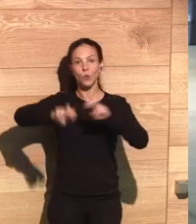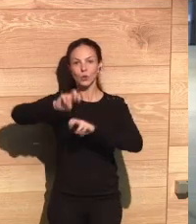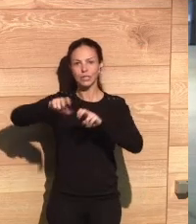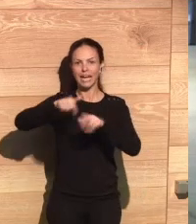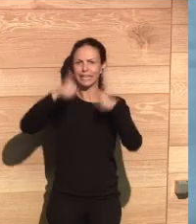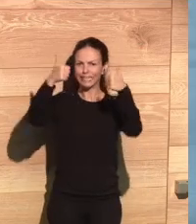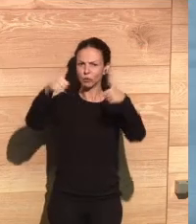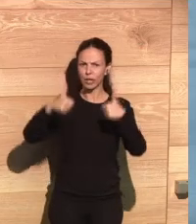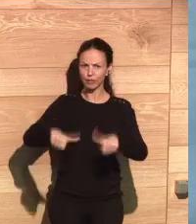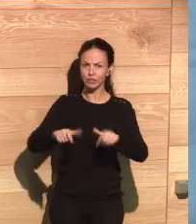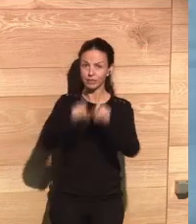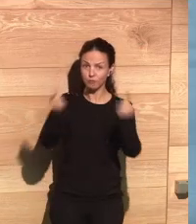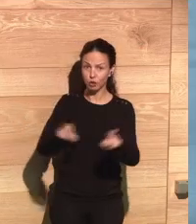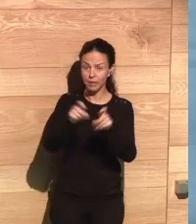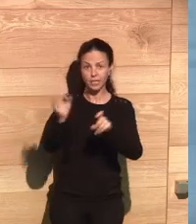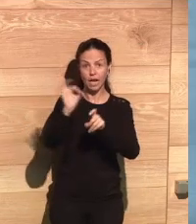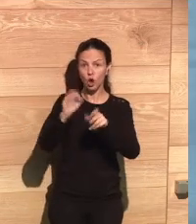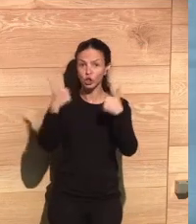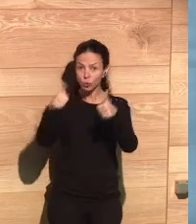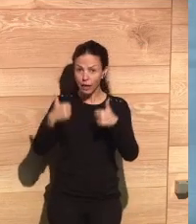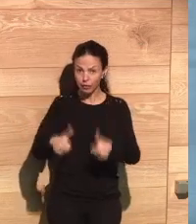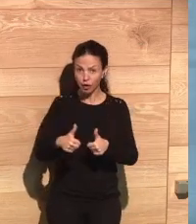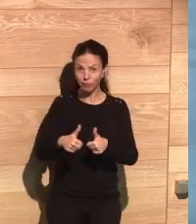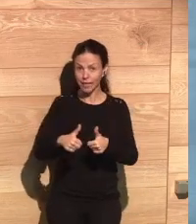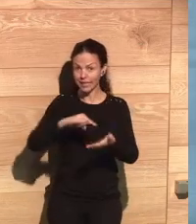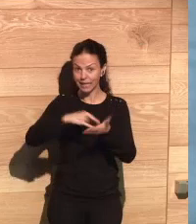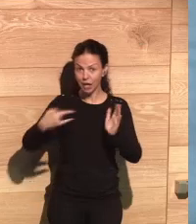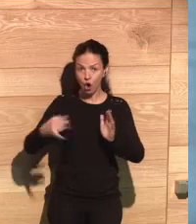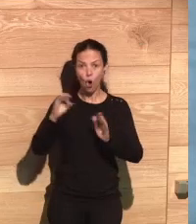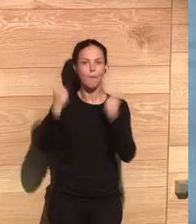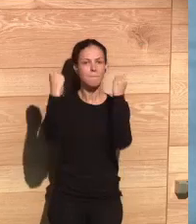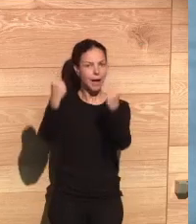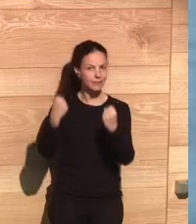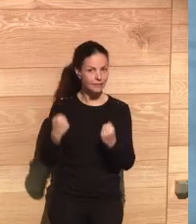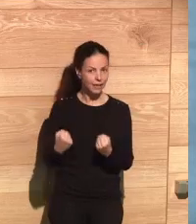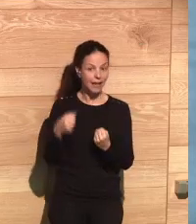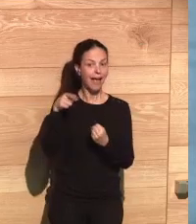you to find degrees that are